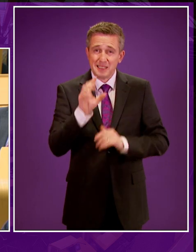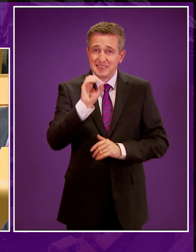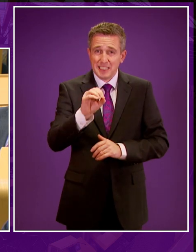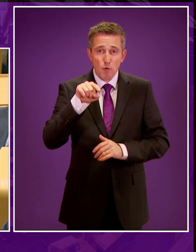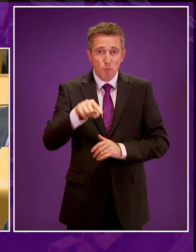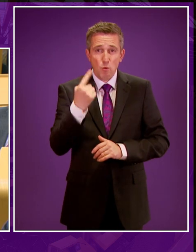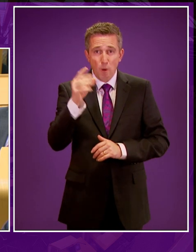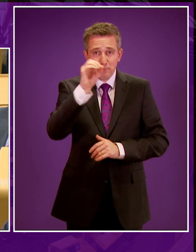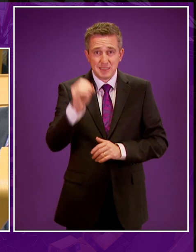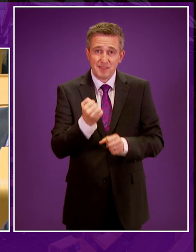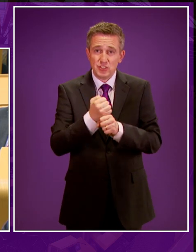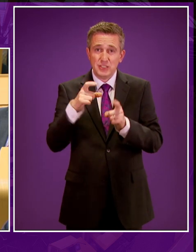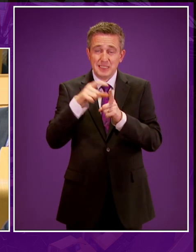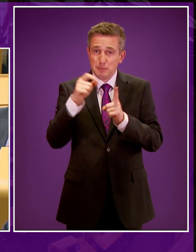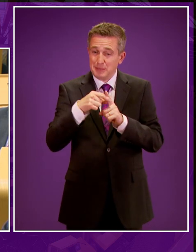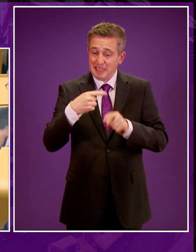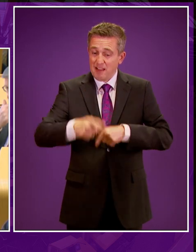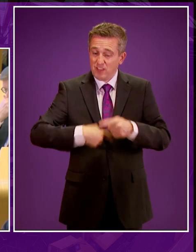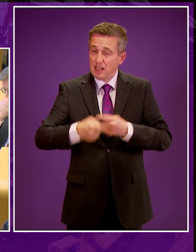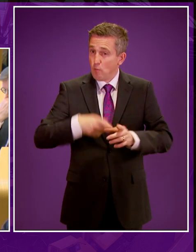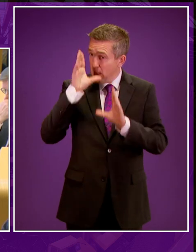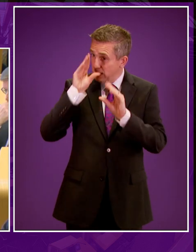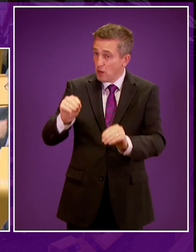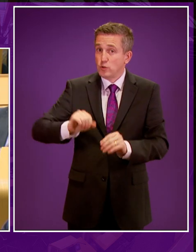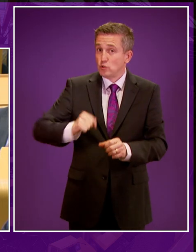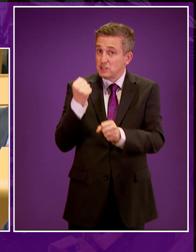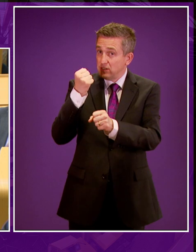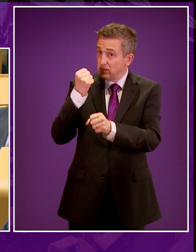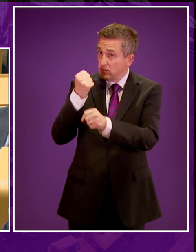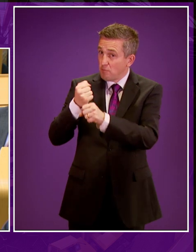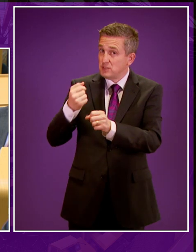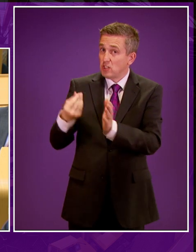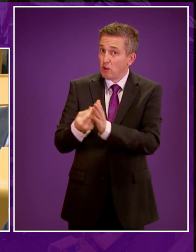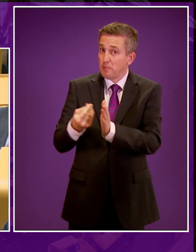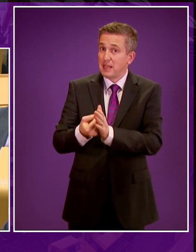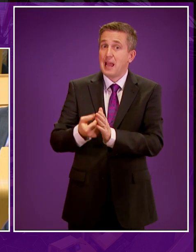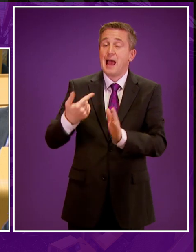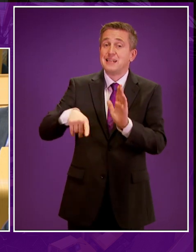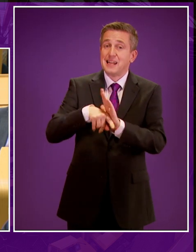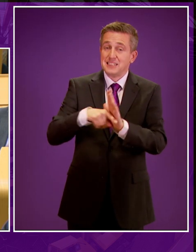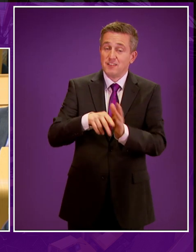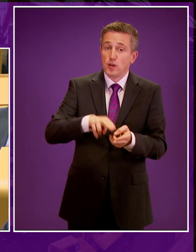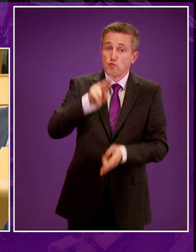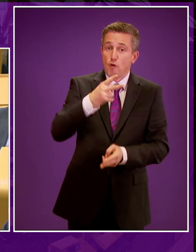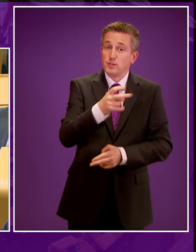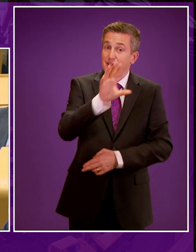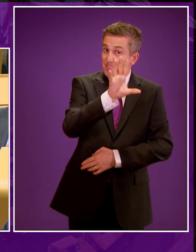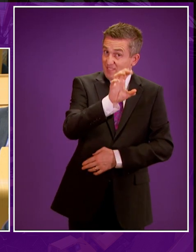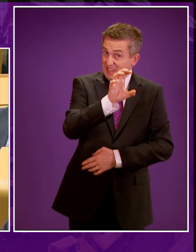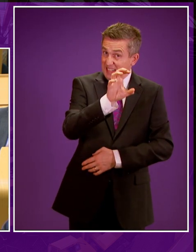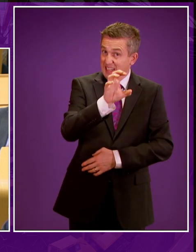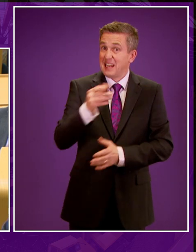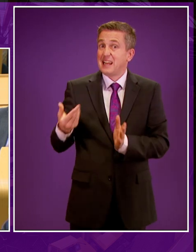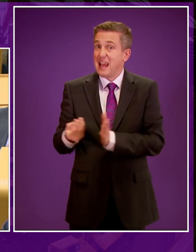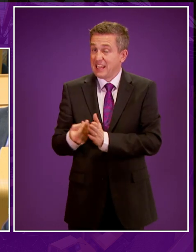to GDP each year. But let me remind him that Scotland's economy registered negative growth in 2016 and the latest figures show